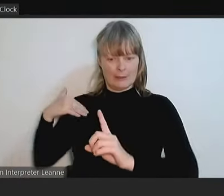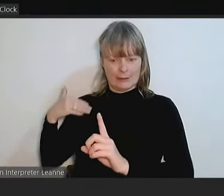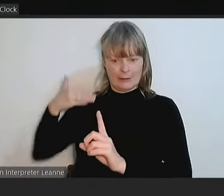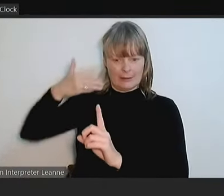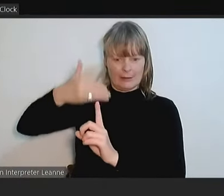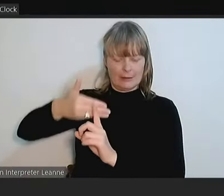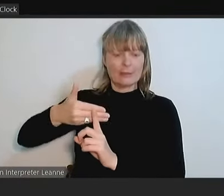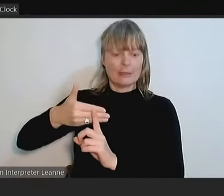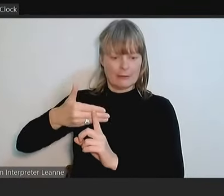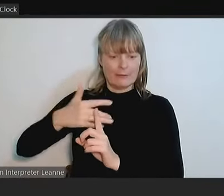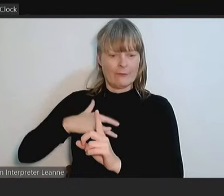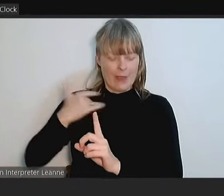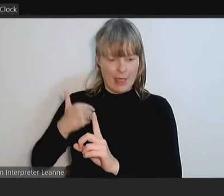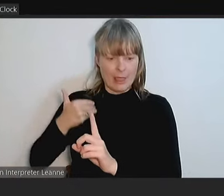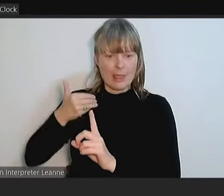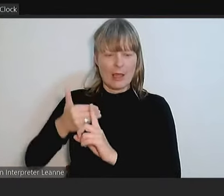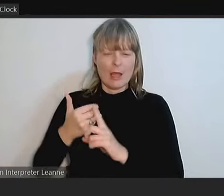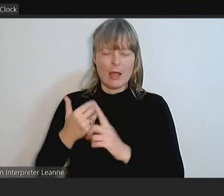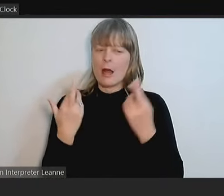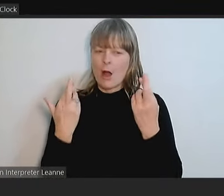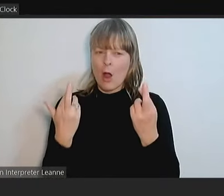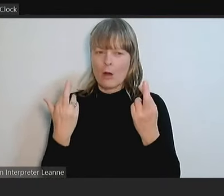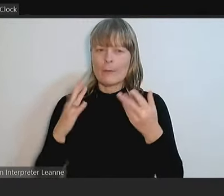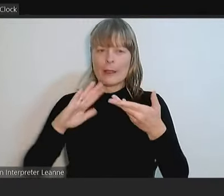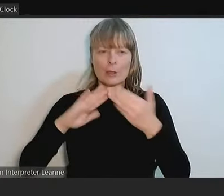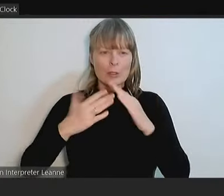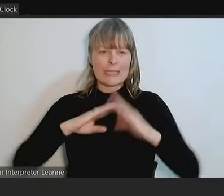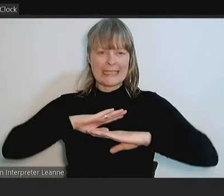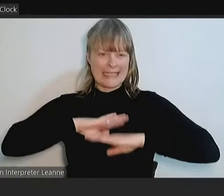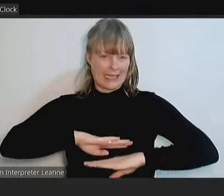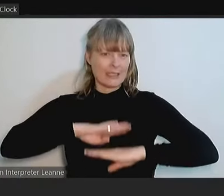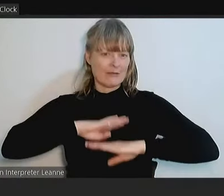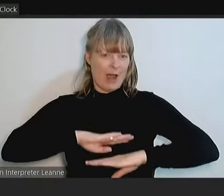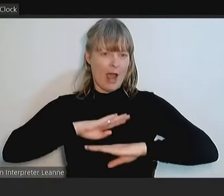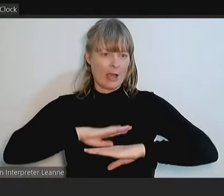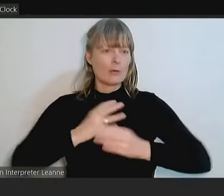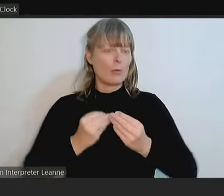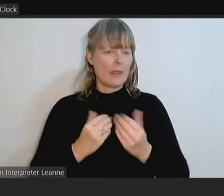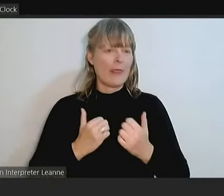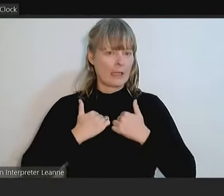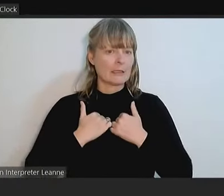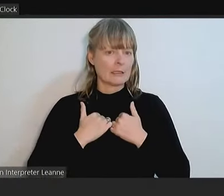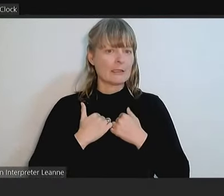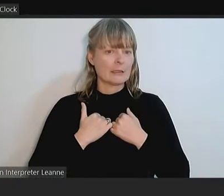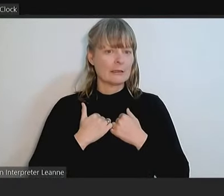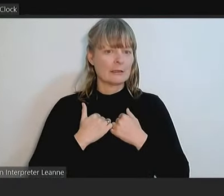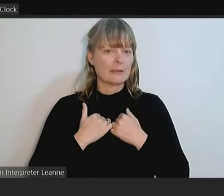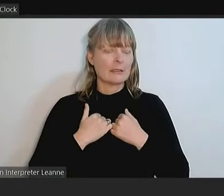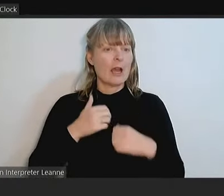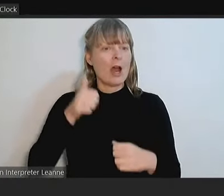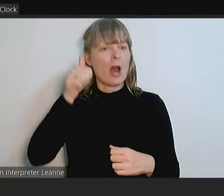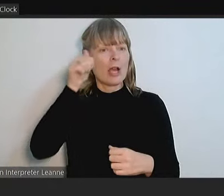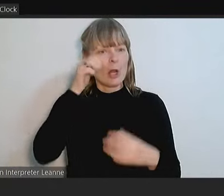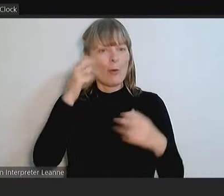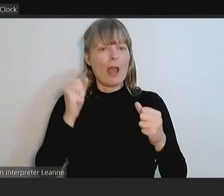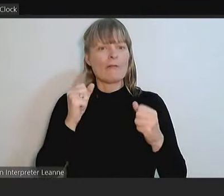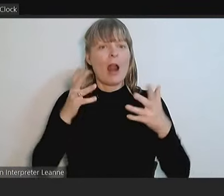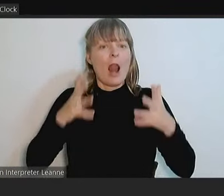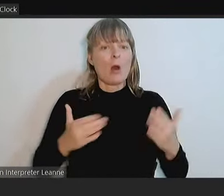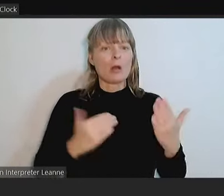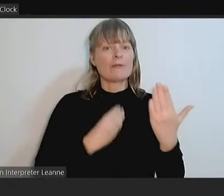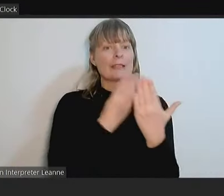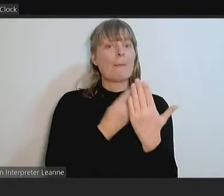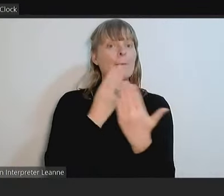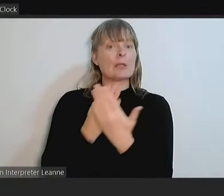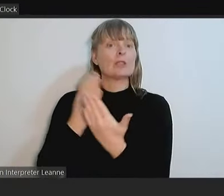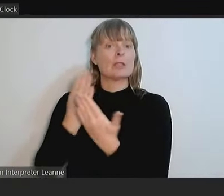where I hope that our community is satisfied with. Certainly I know that there was a lot of submissions about sporting facilities and I